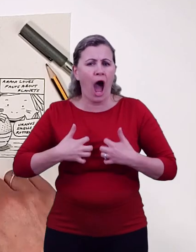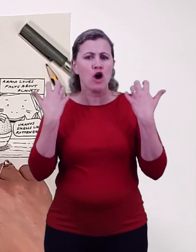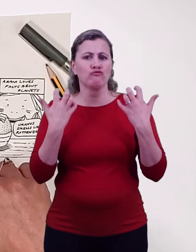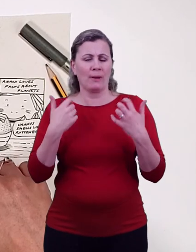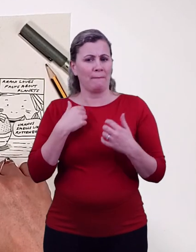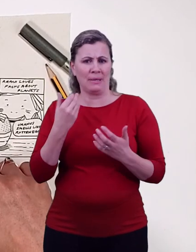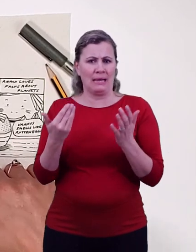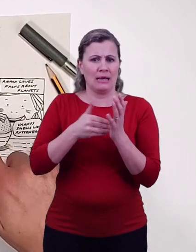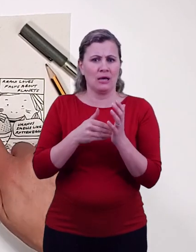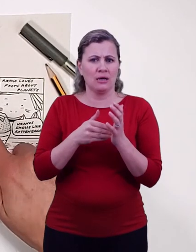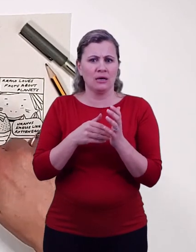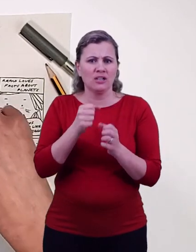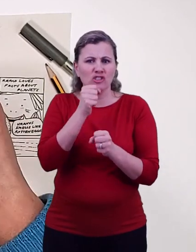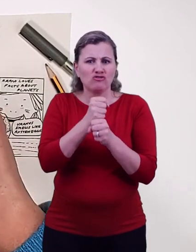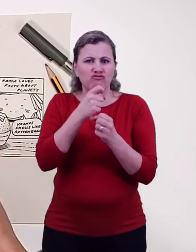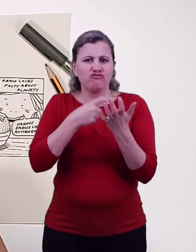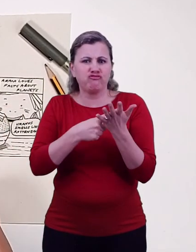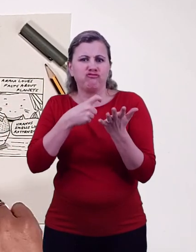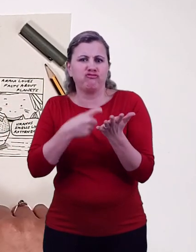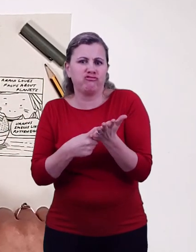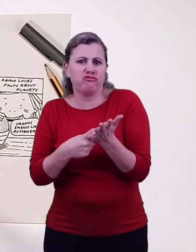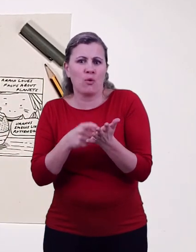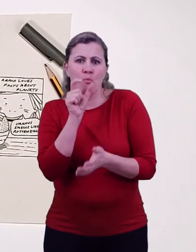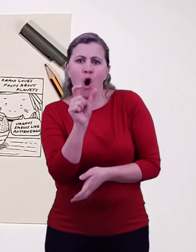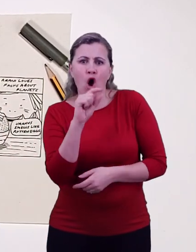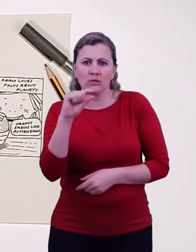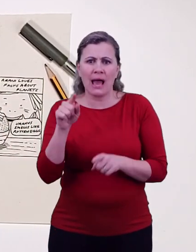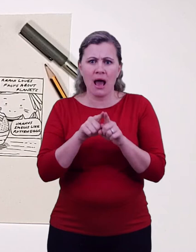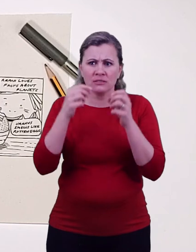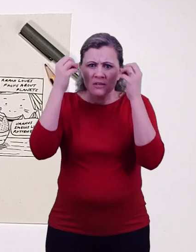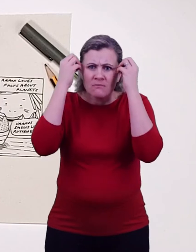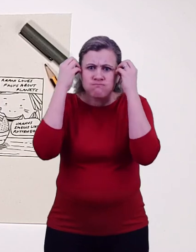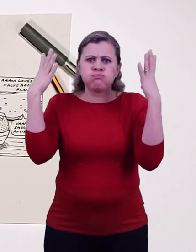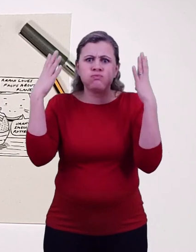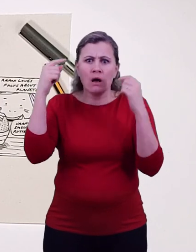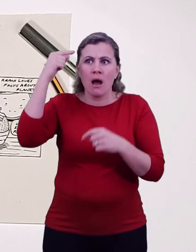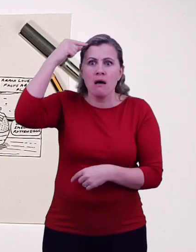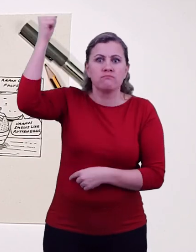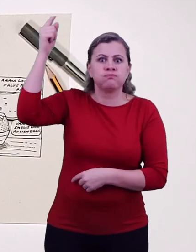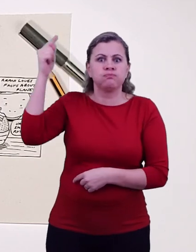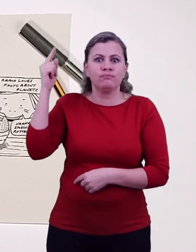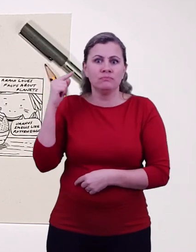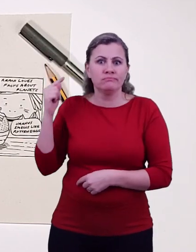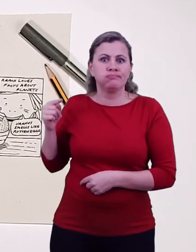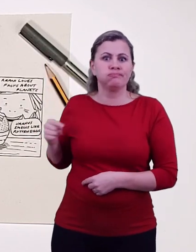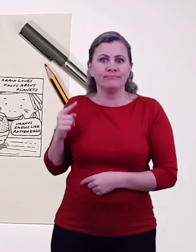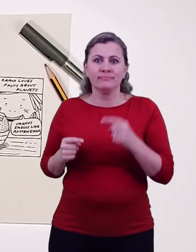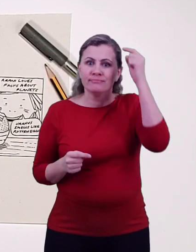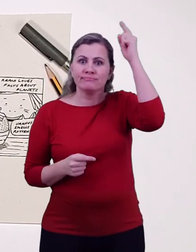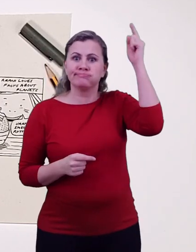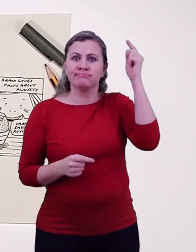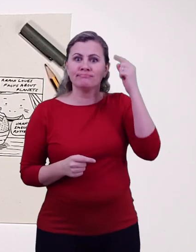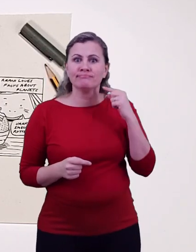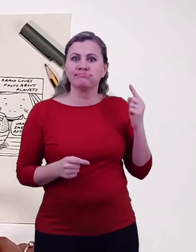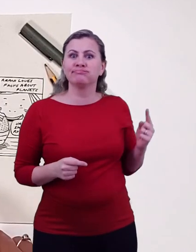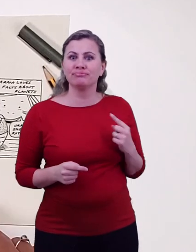expression tells me she's angry and I've used these lines and curves that overlap the panels. I wanted it to look as though steam was coming off her.